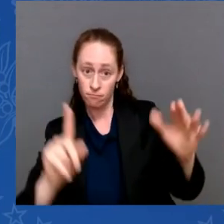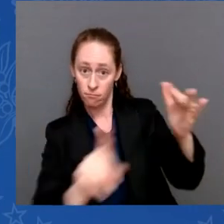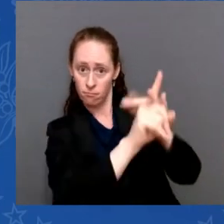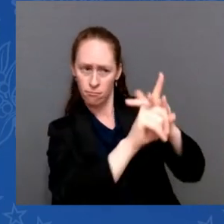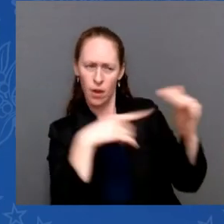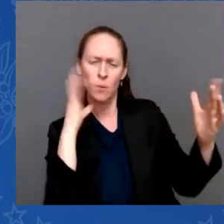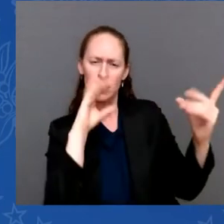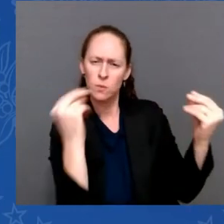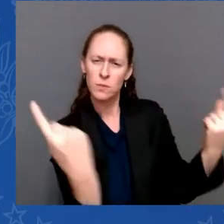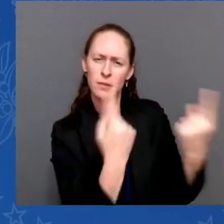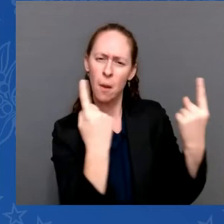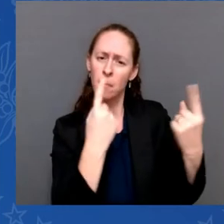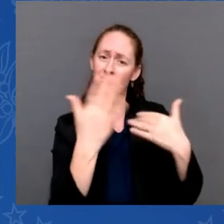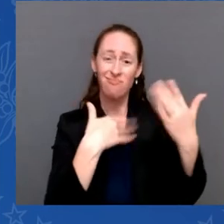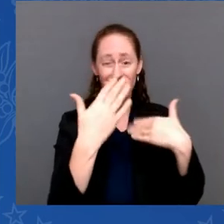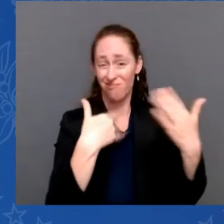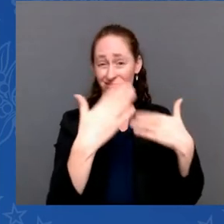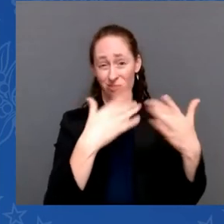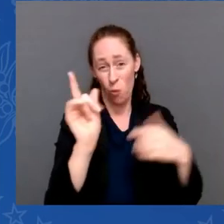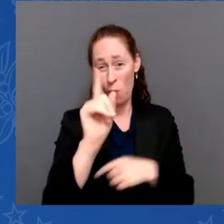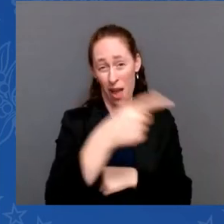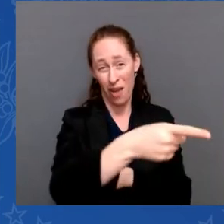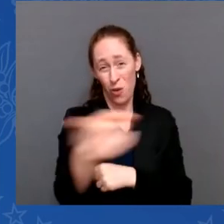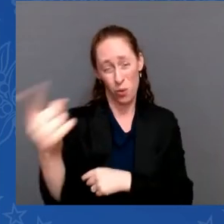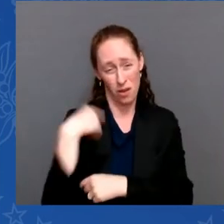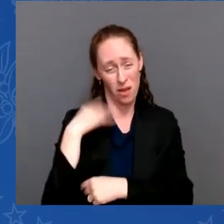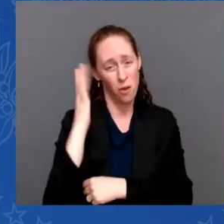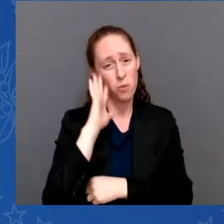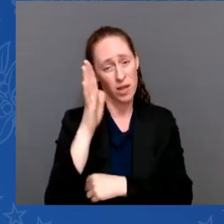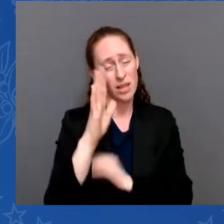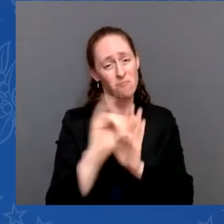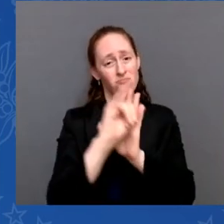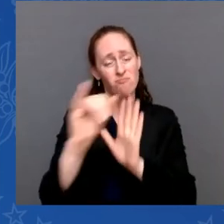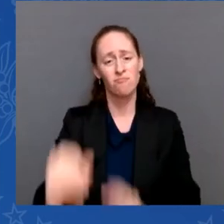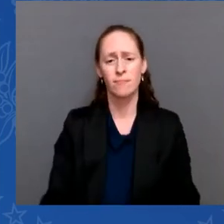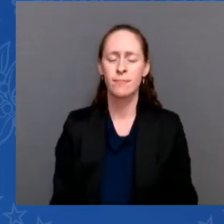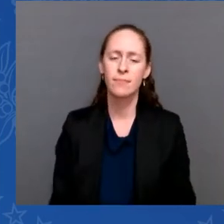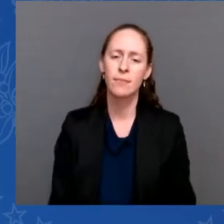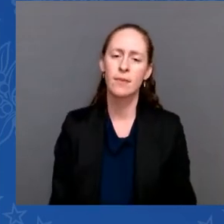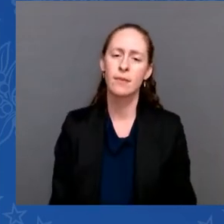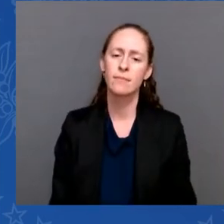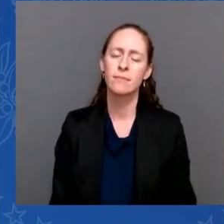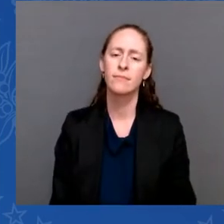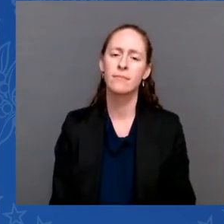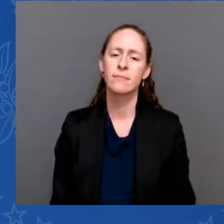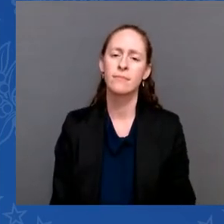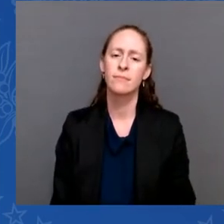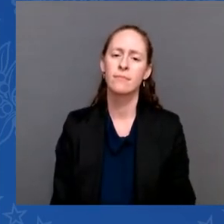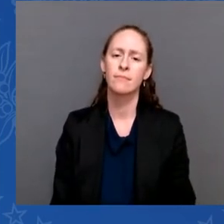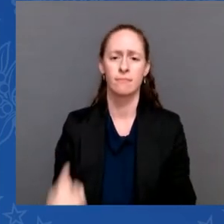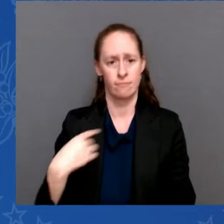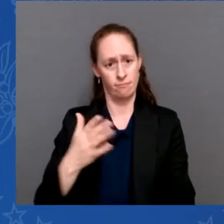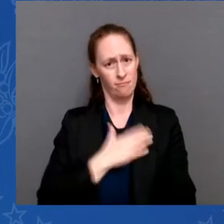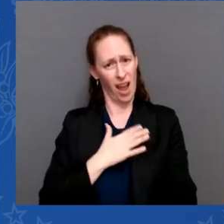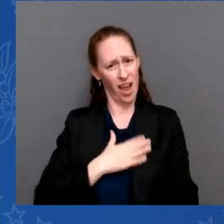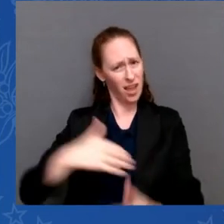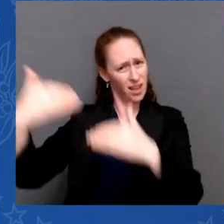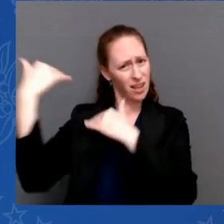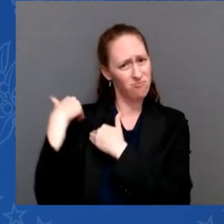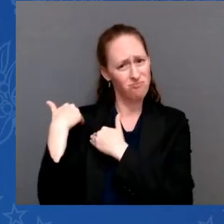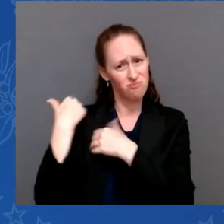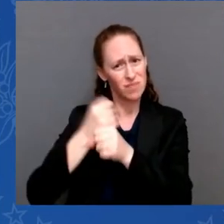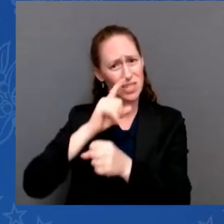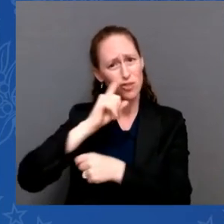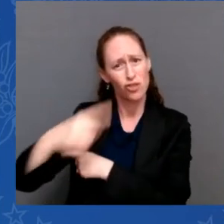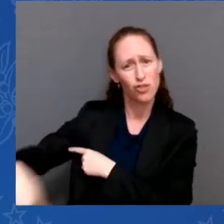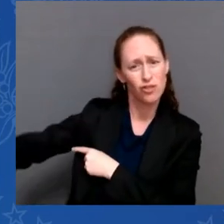As commander in chief, it is my solemn responsibility to make America safe in a dangerous world. The United States did not